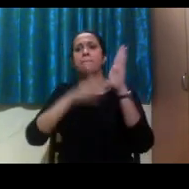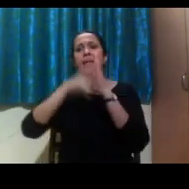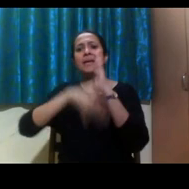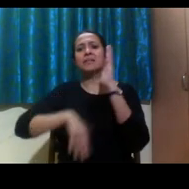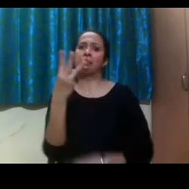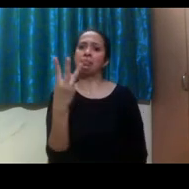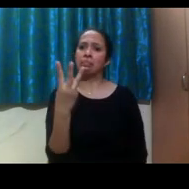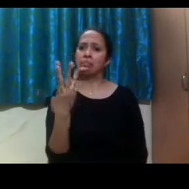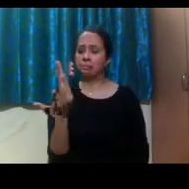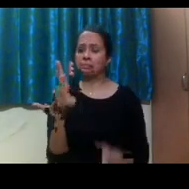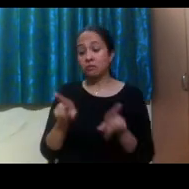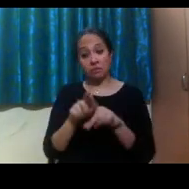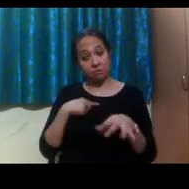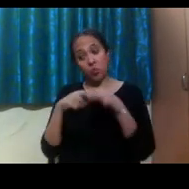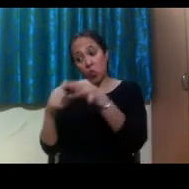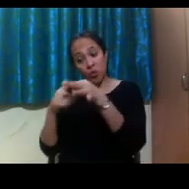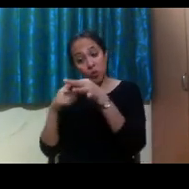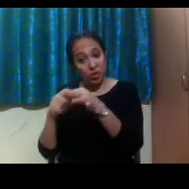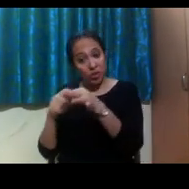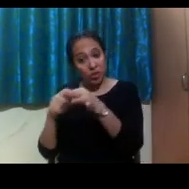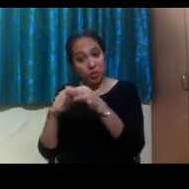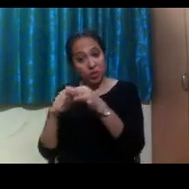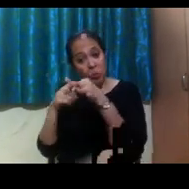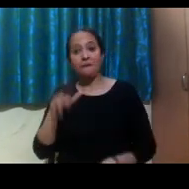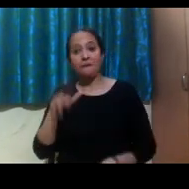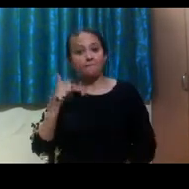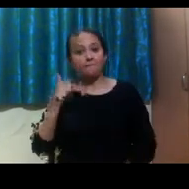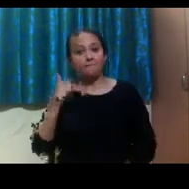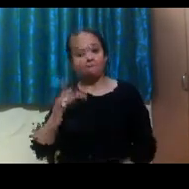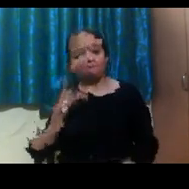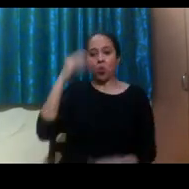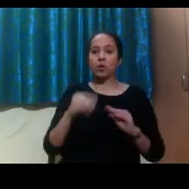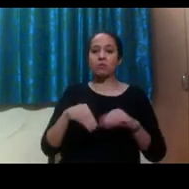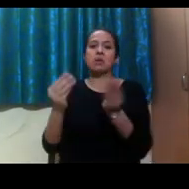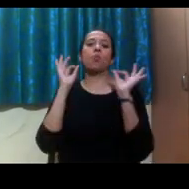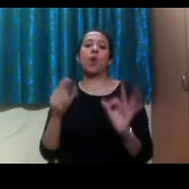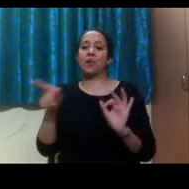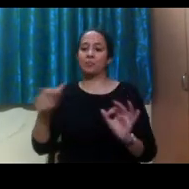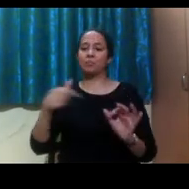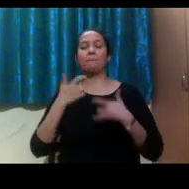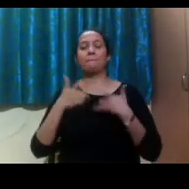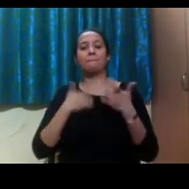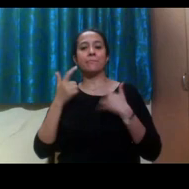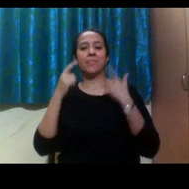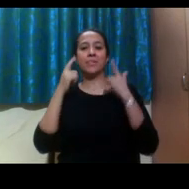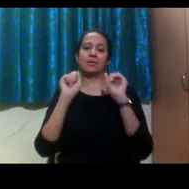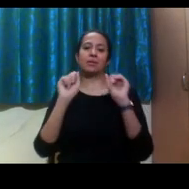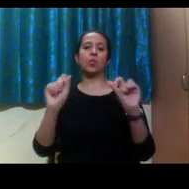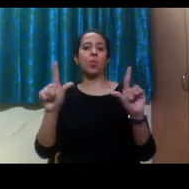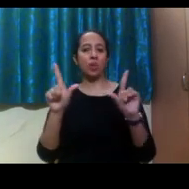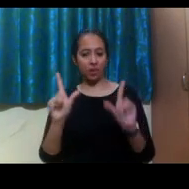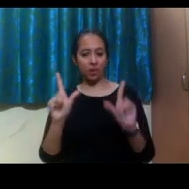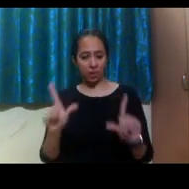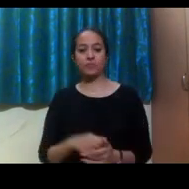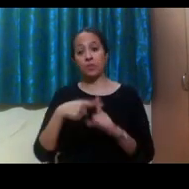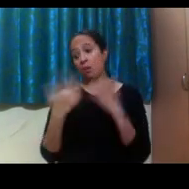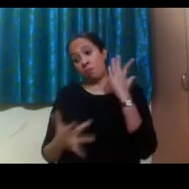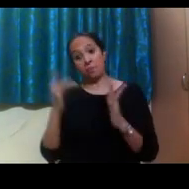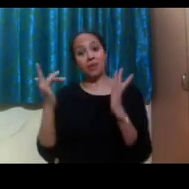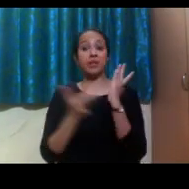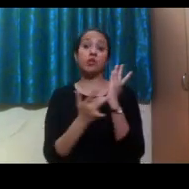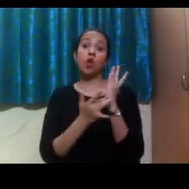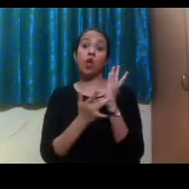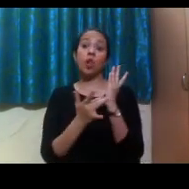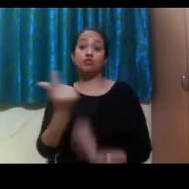ask you those things so that we can make sure we are providing the proper accommodations related to your exams. And then also any technology that you might use. And